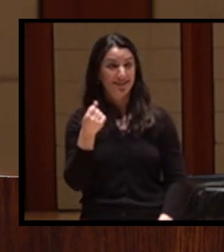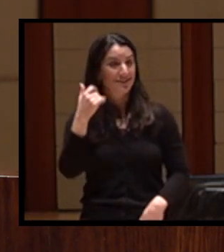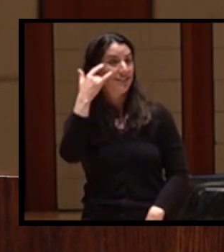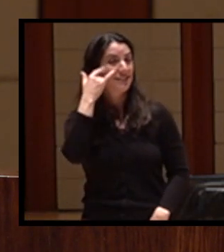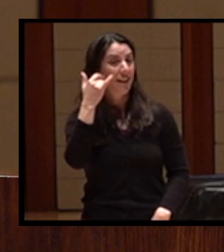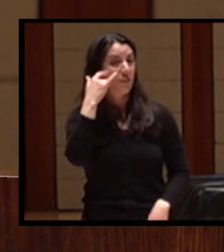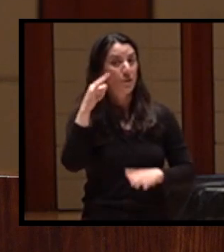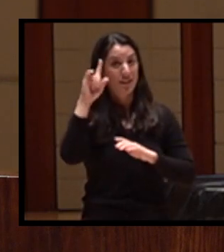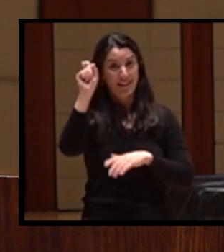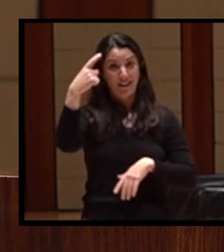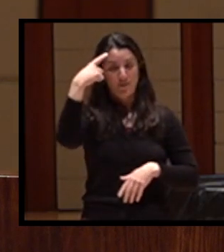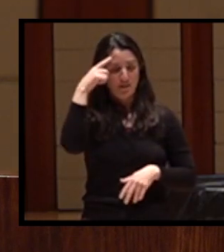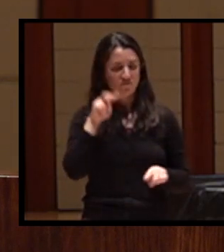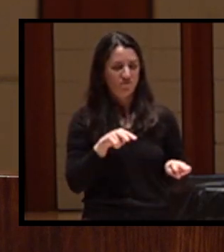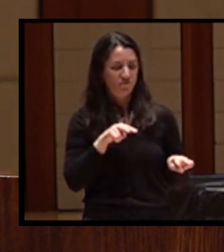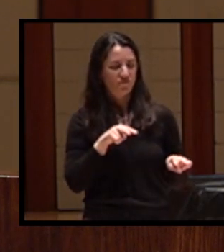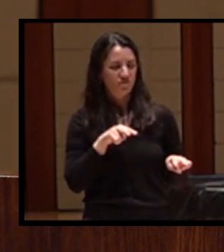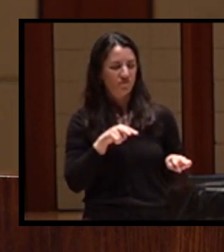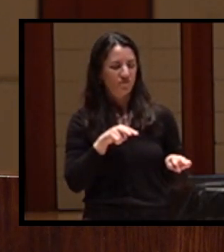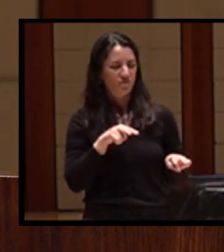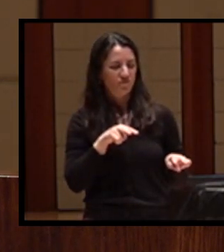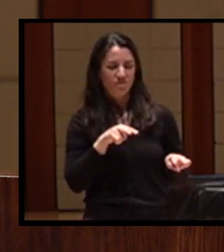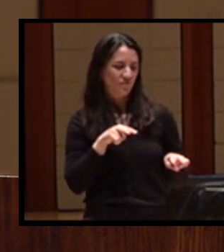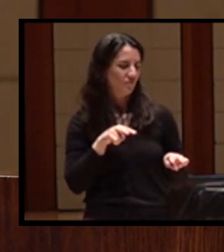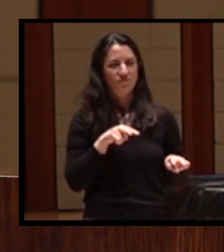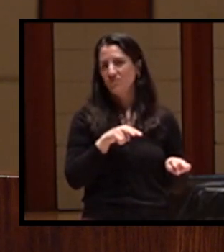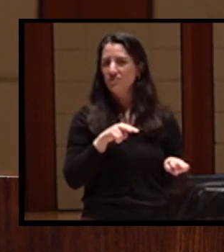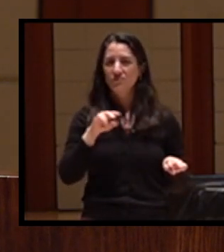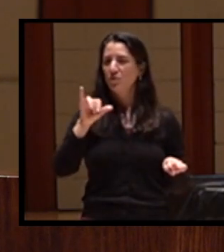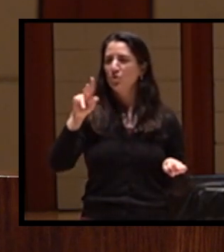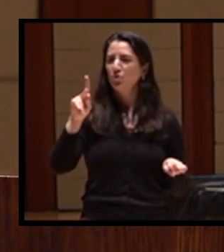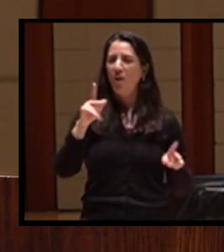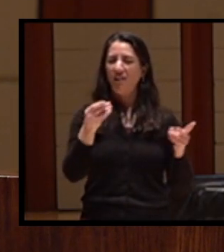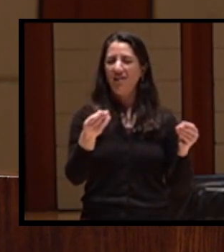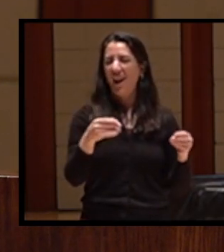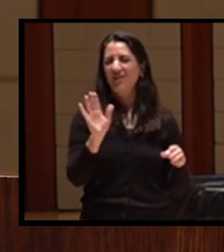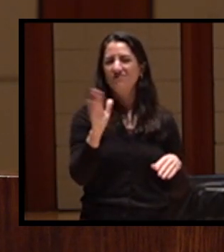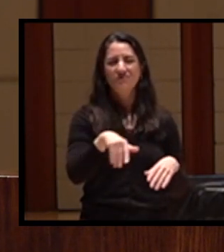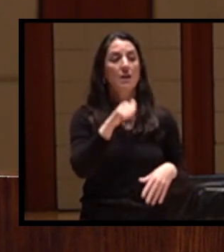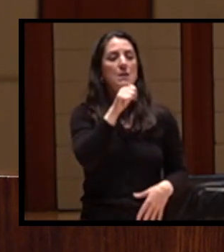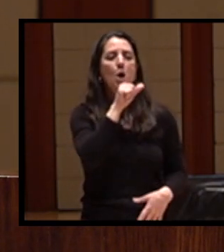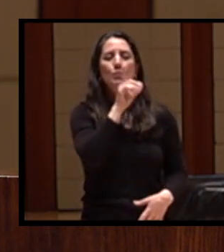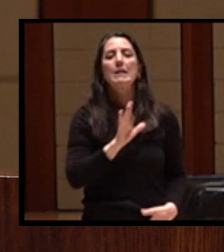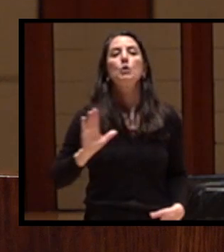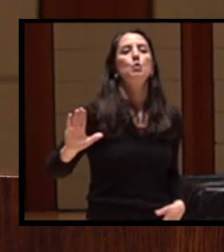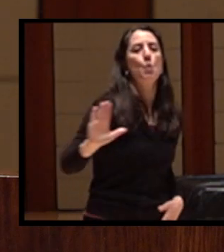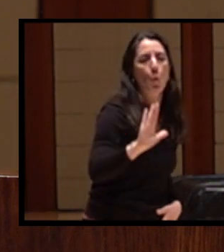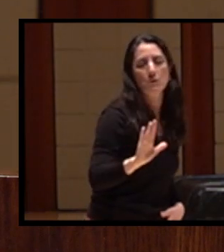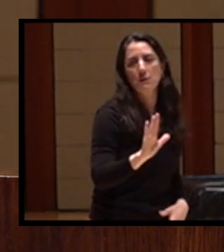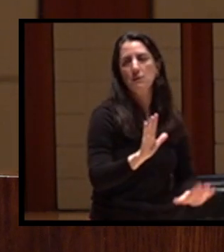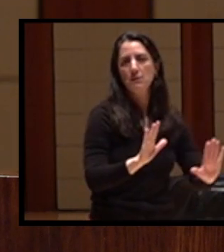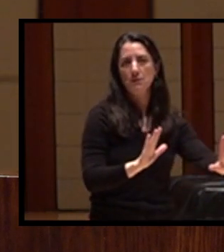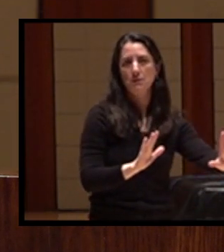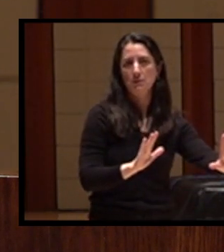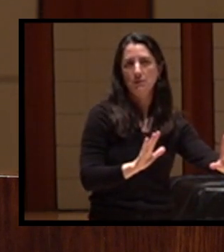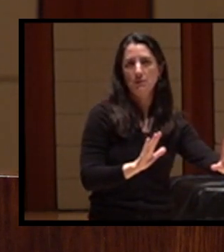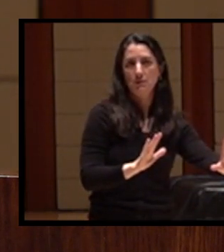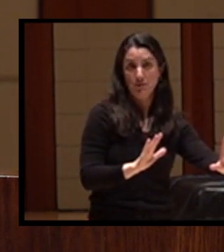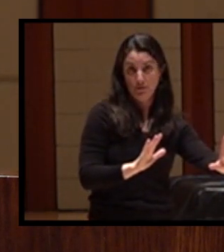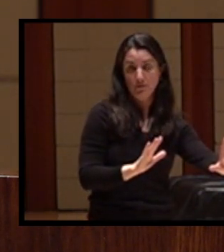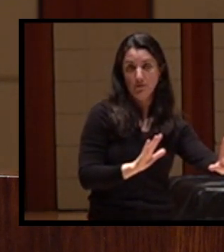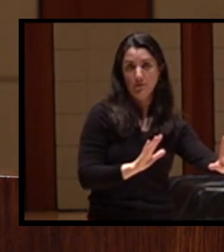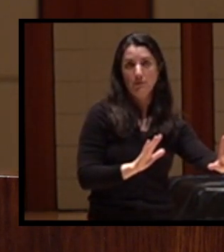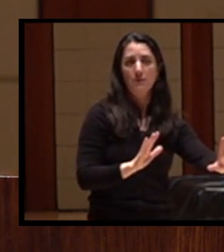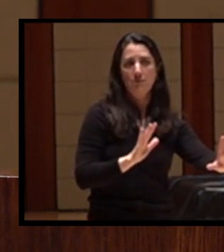Yurok no longer Indian country, claiming that the General Allotment Act of 1887 had disestablished the